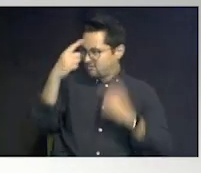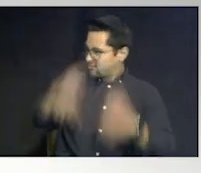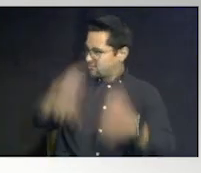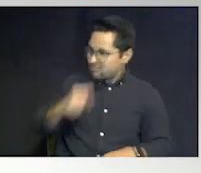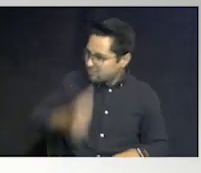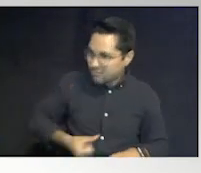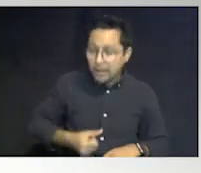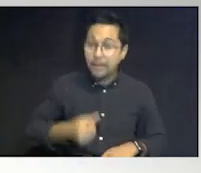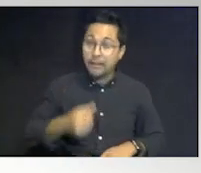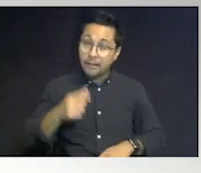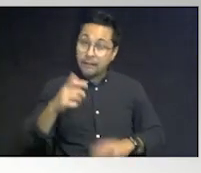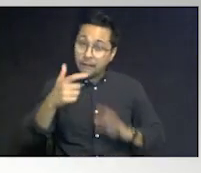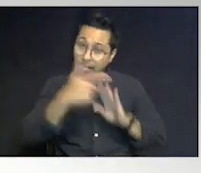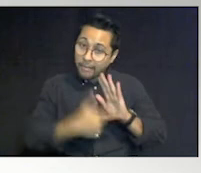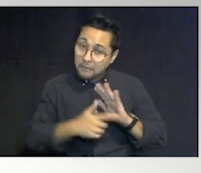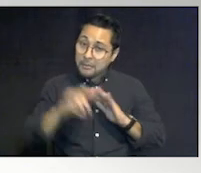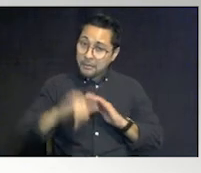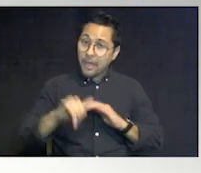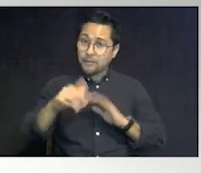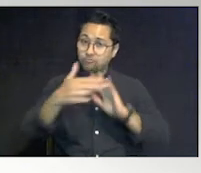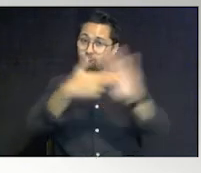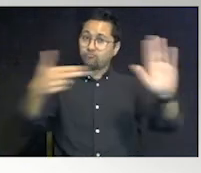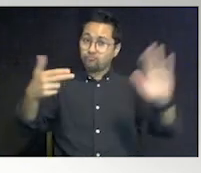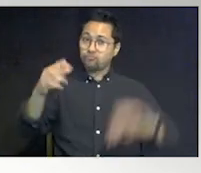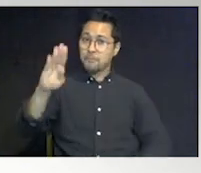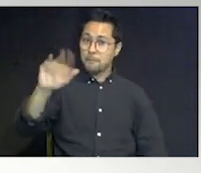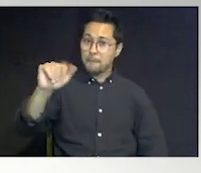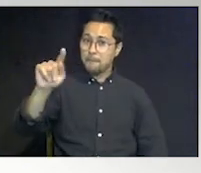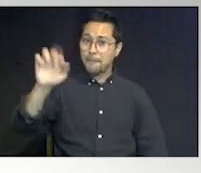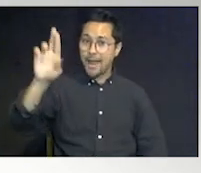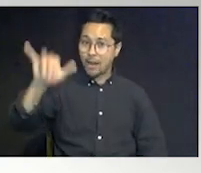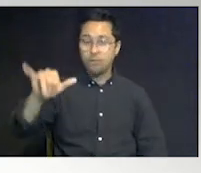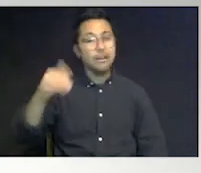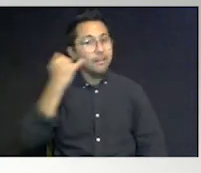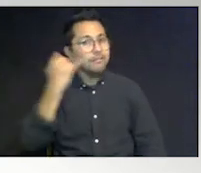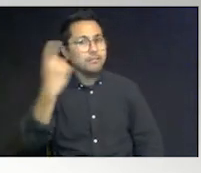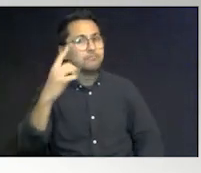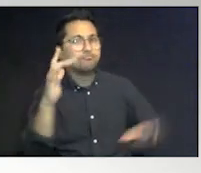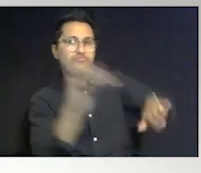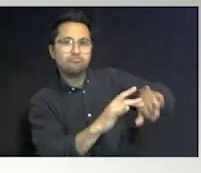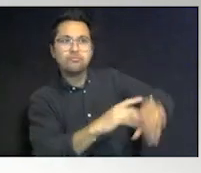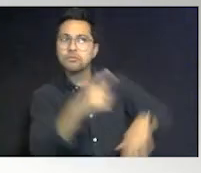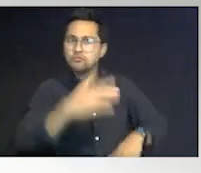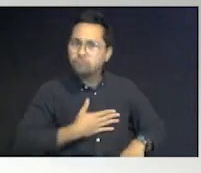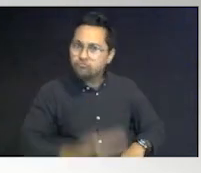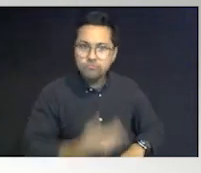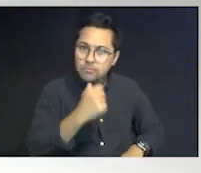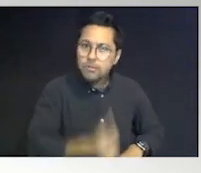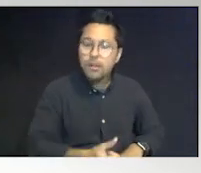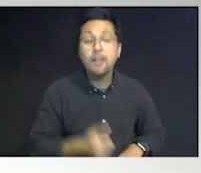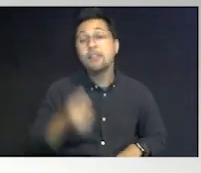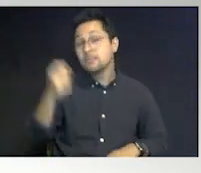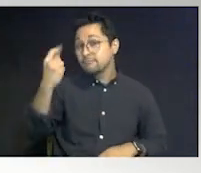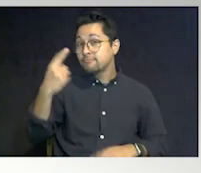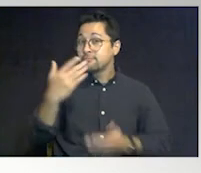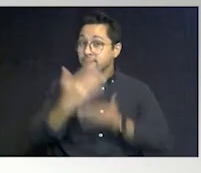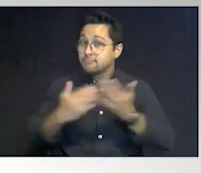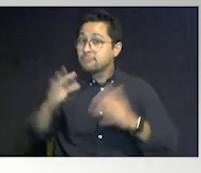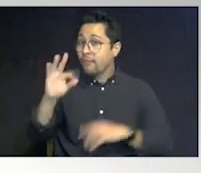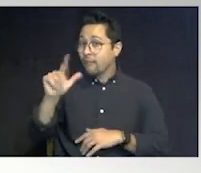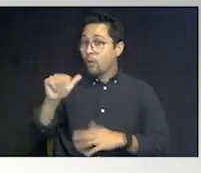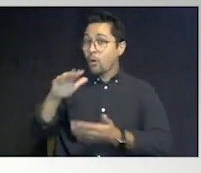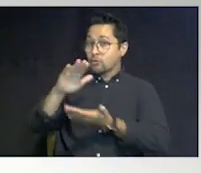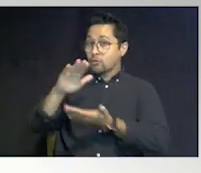legally, that is a battery. Somebody touched you against your will is a battery. And some Florida schools says